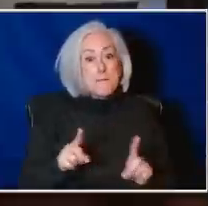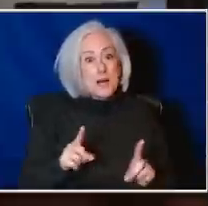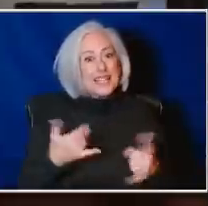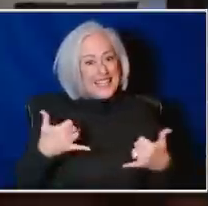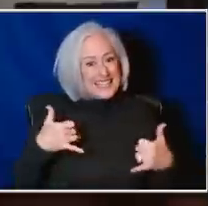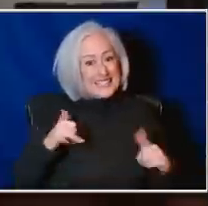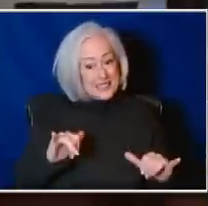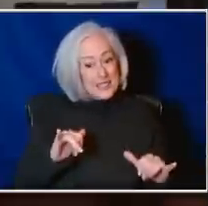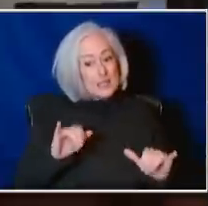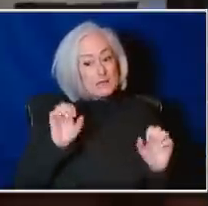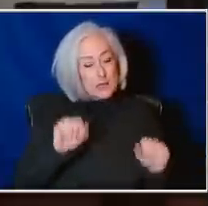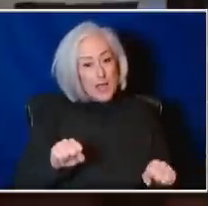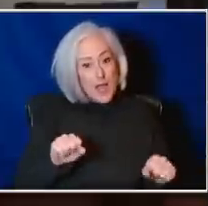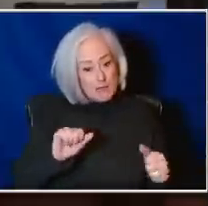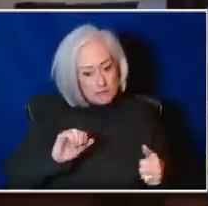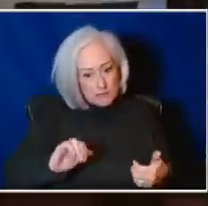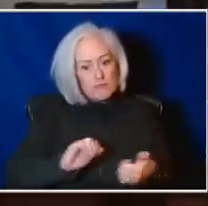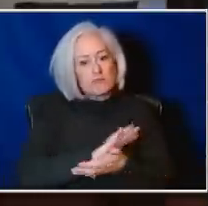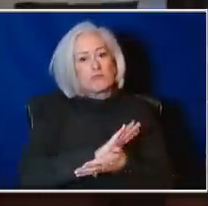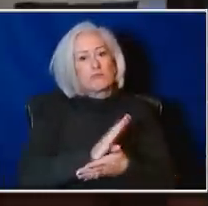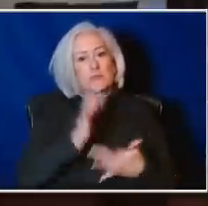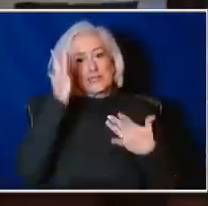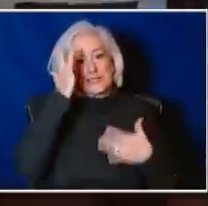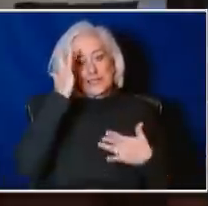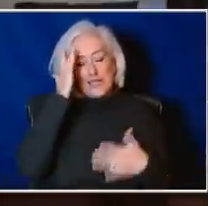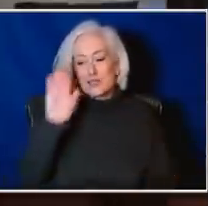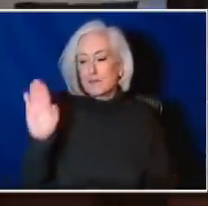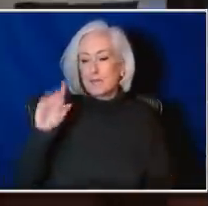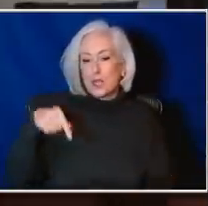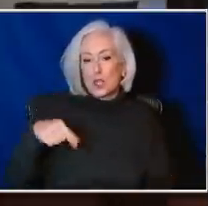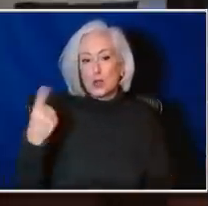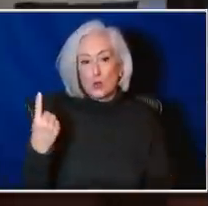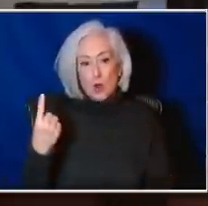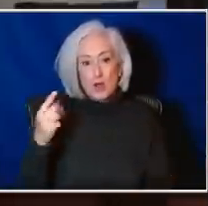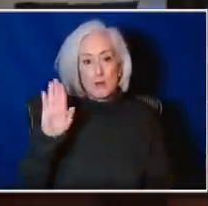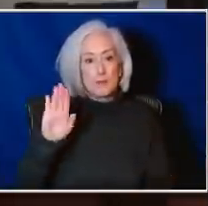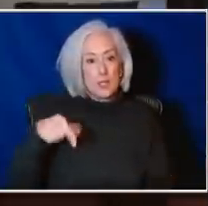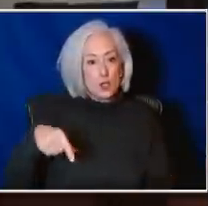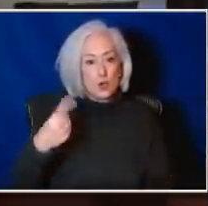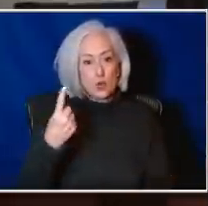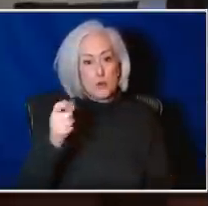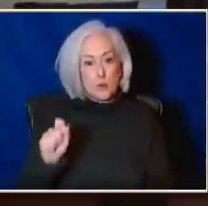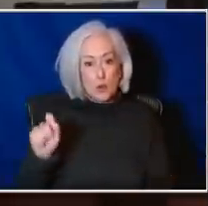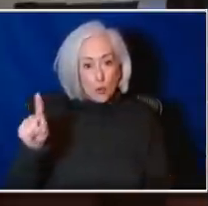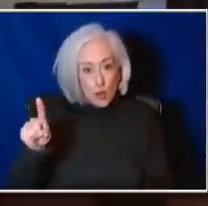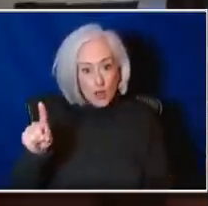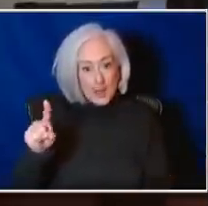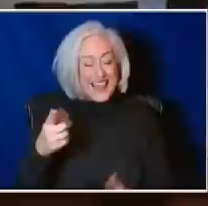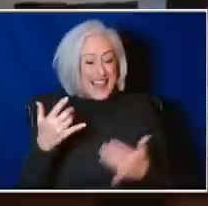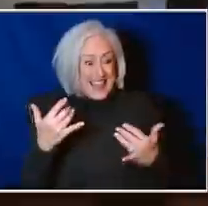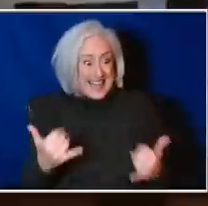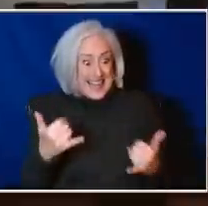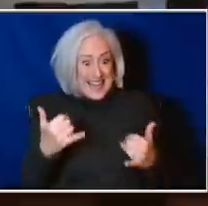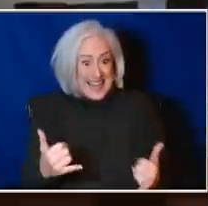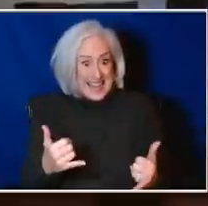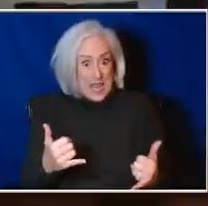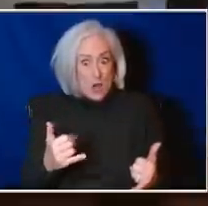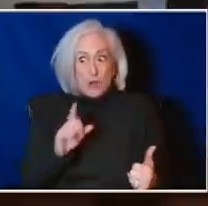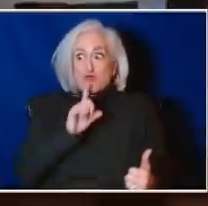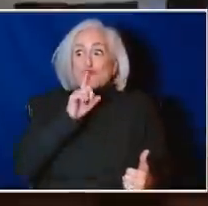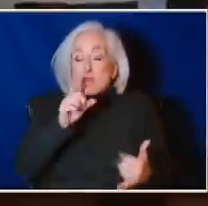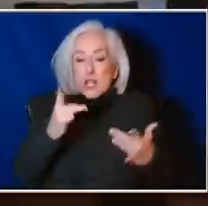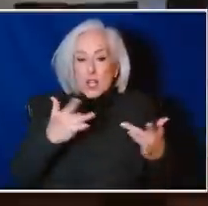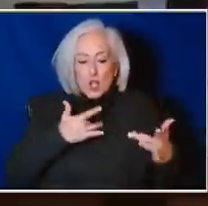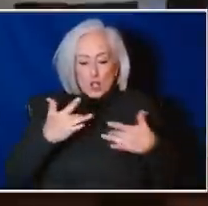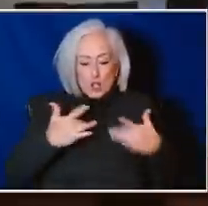variants. And in fact, now the BQ1, the BQ1.1, and now a variant that I'm very concerned about,